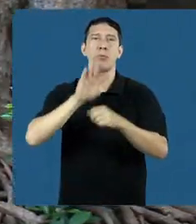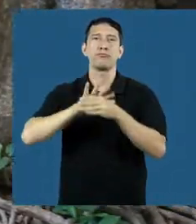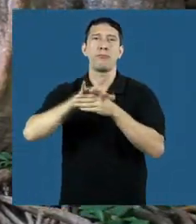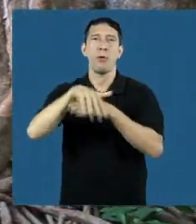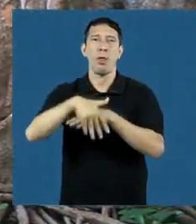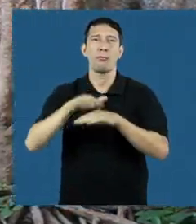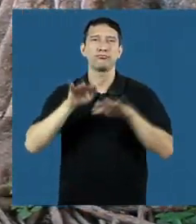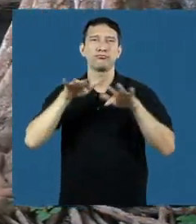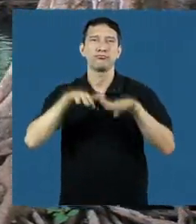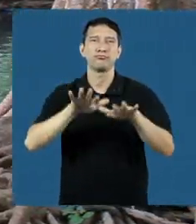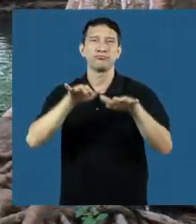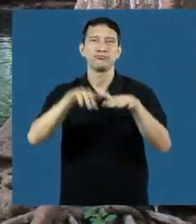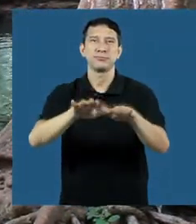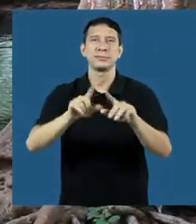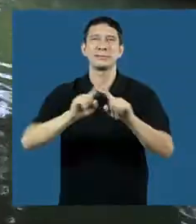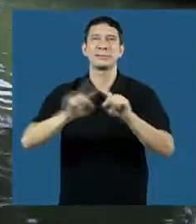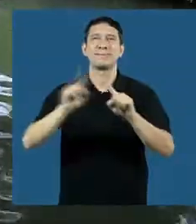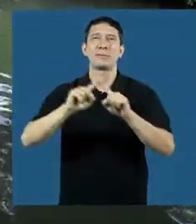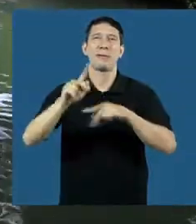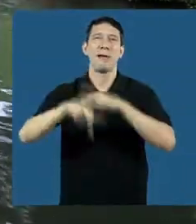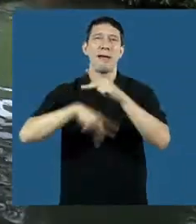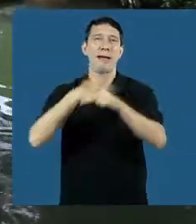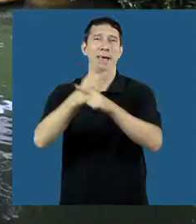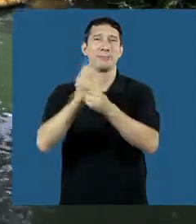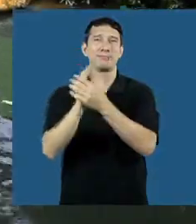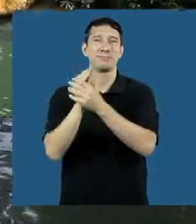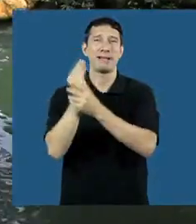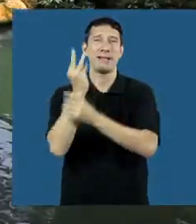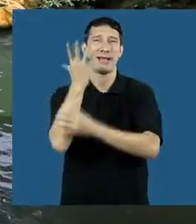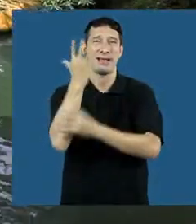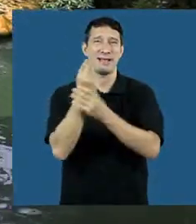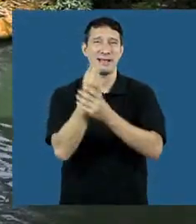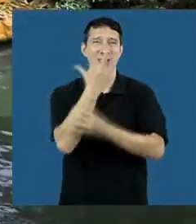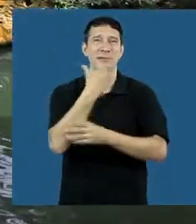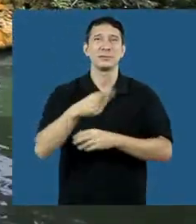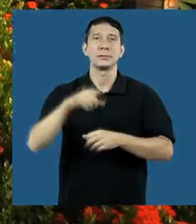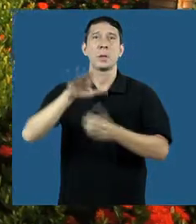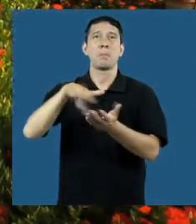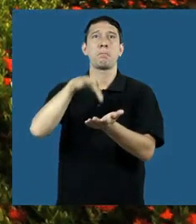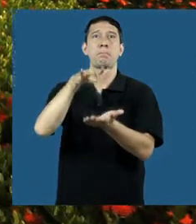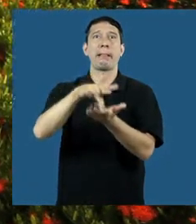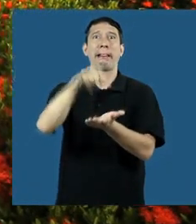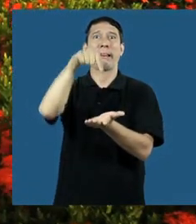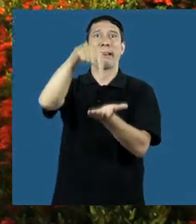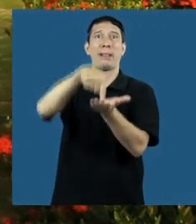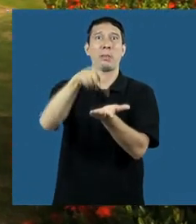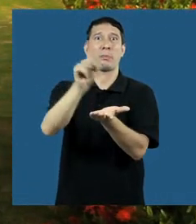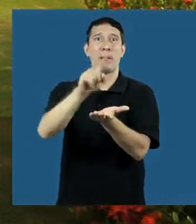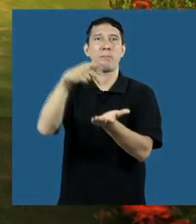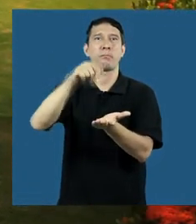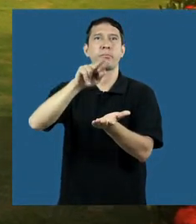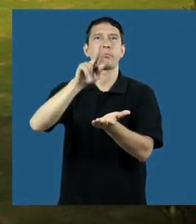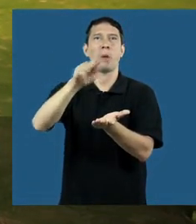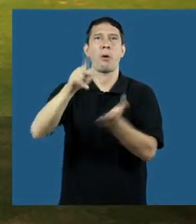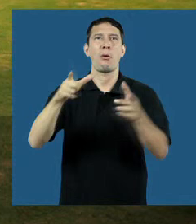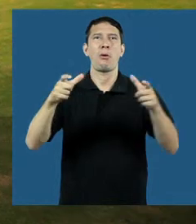Along both banks there are various kinds of plants. Moklek Waterfall is in the middle of the park. Jet Kot Pongkonsal